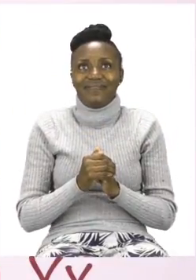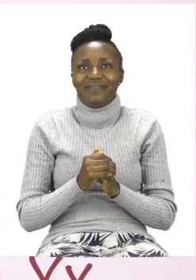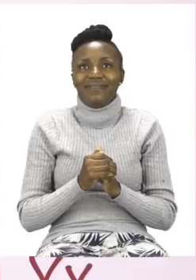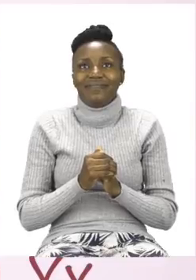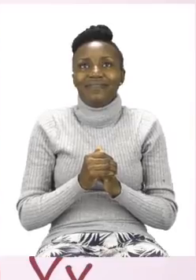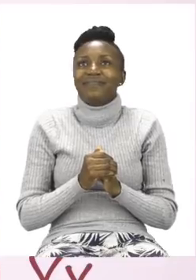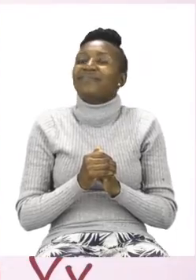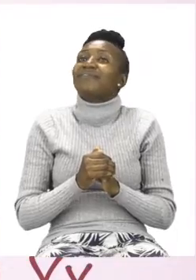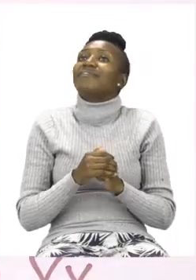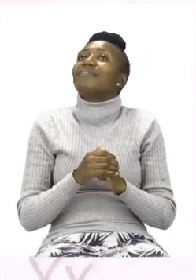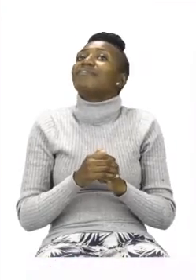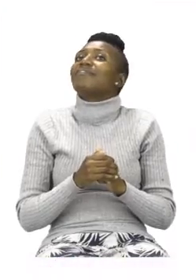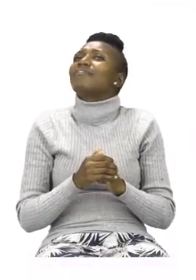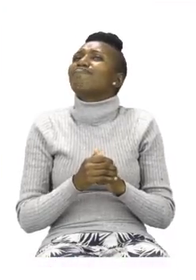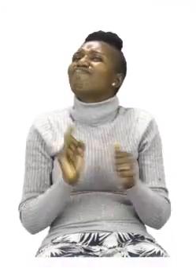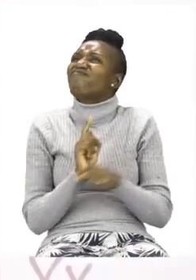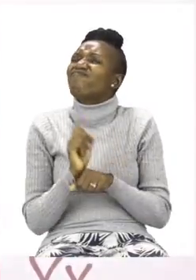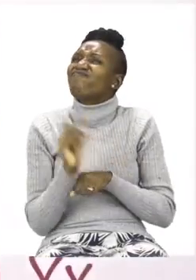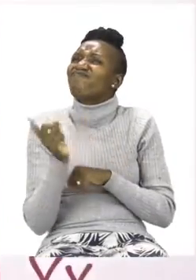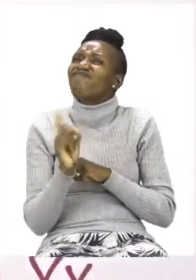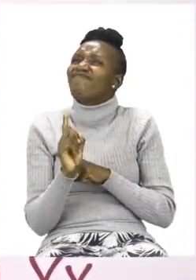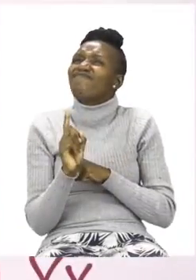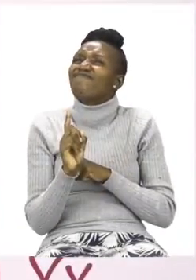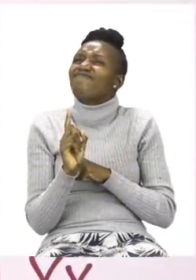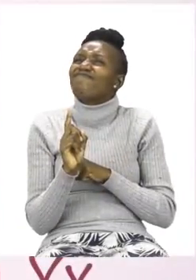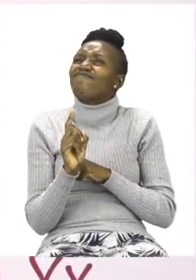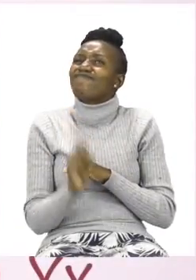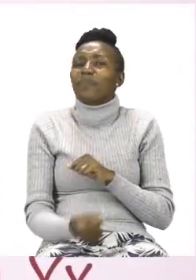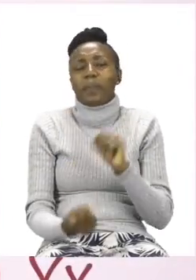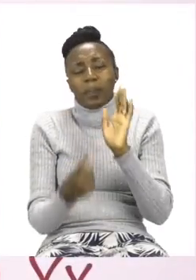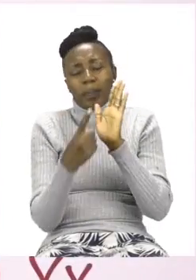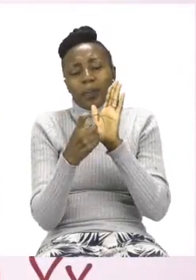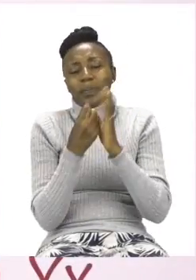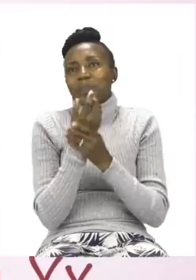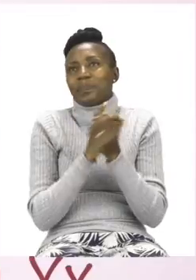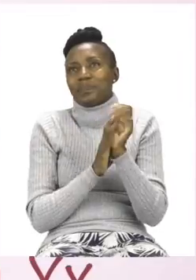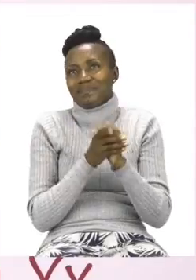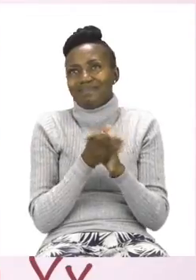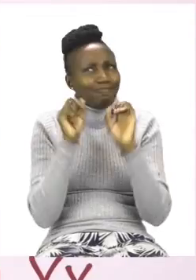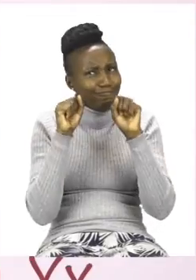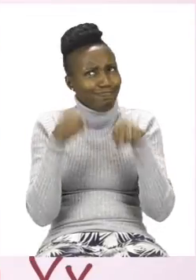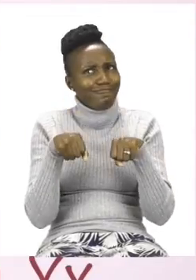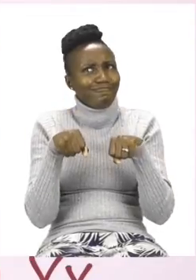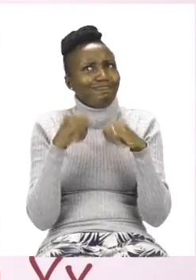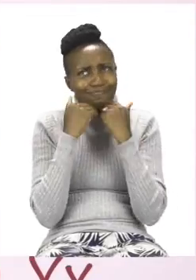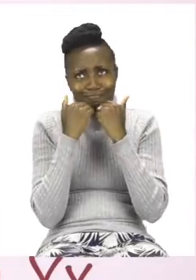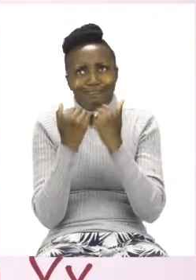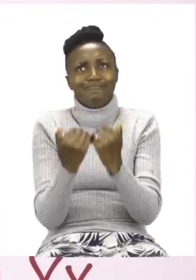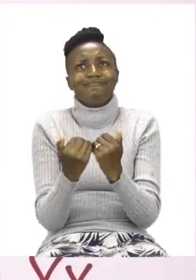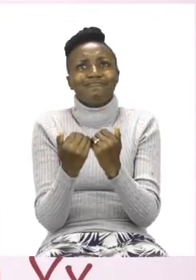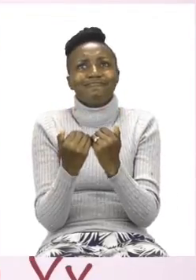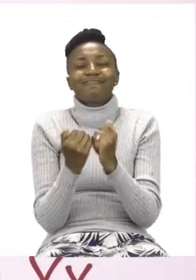And before we get into any lessons boys and girls we know that we have to sanitize. So let us take our